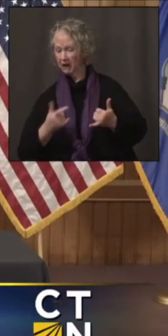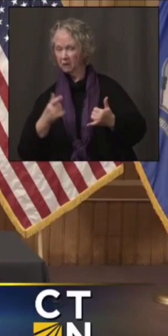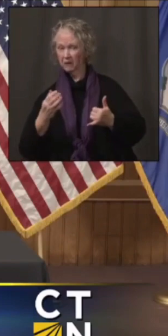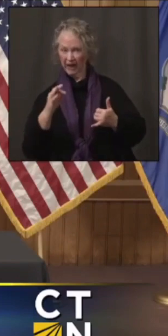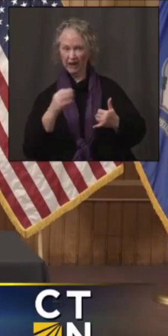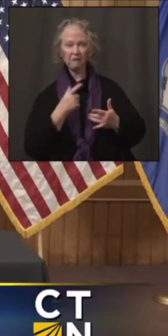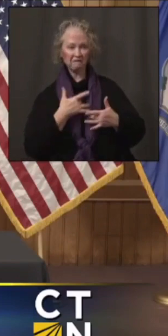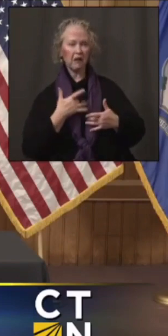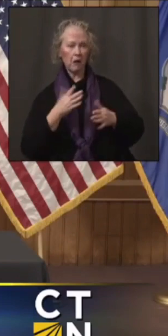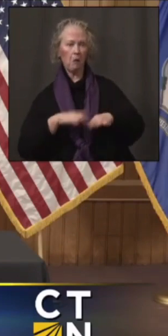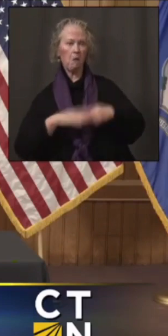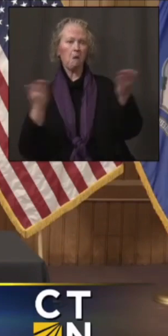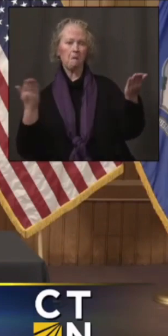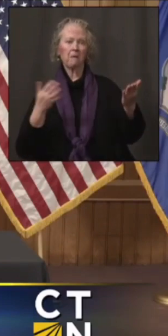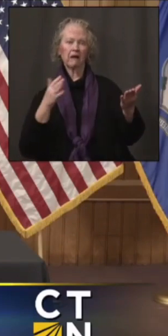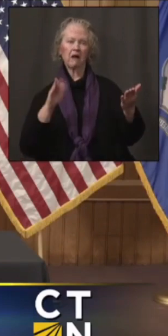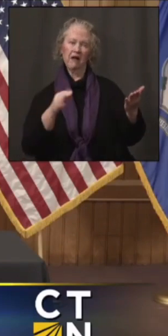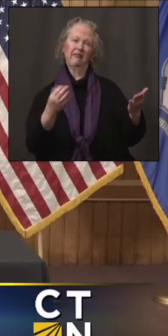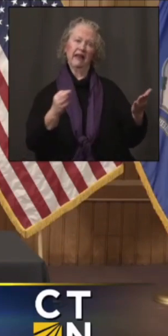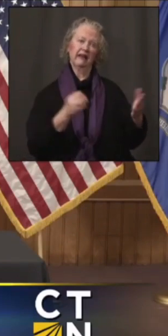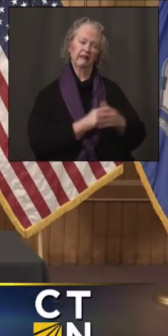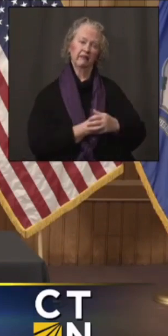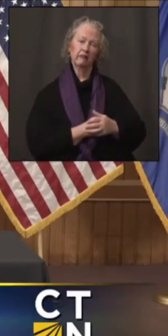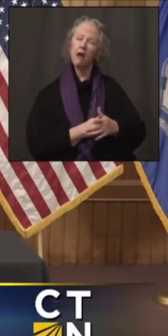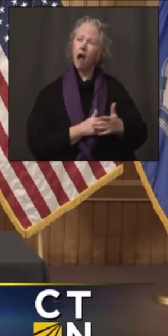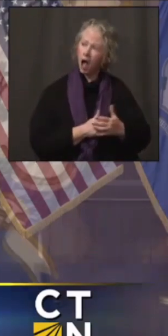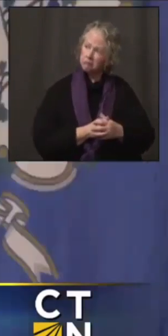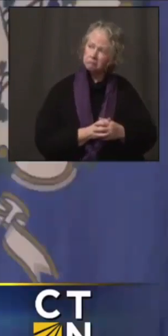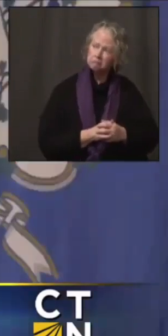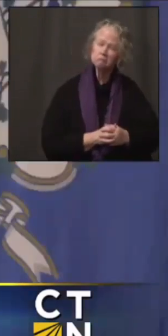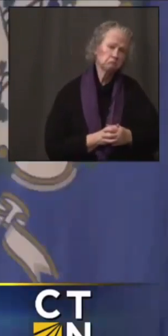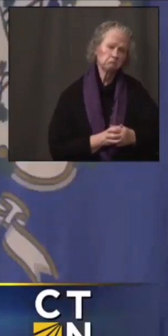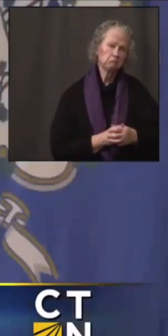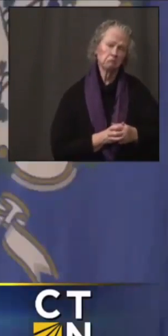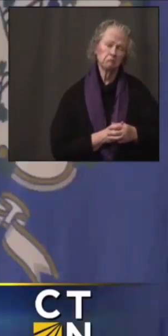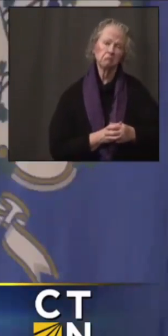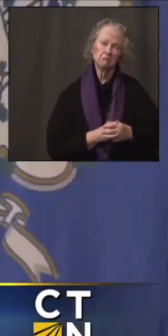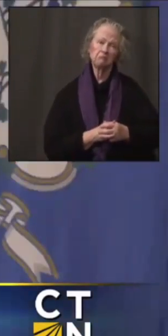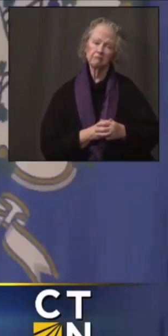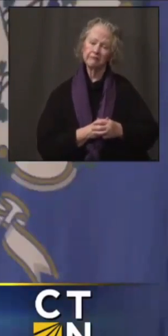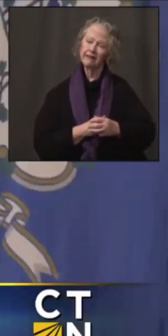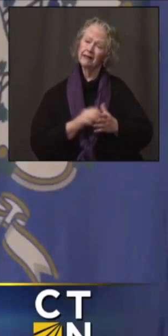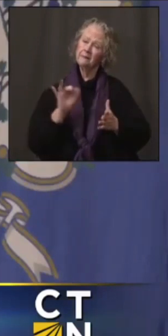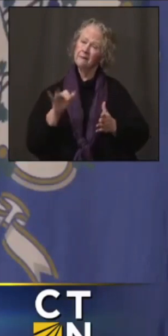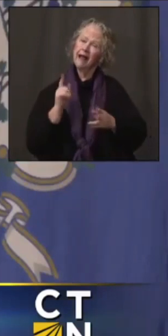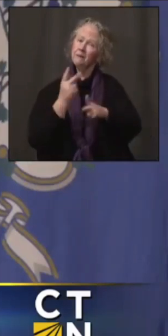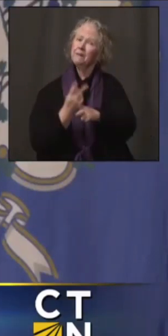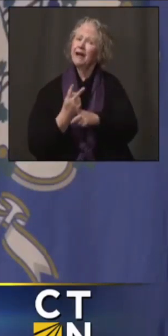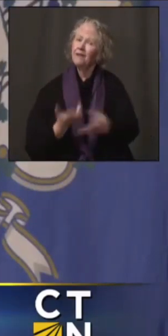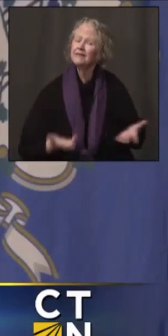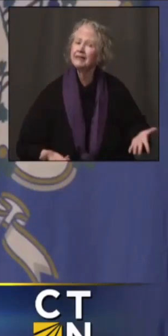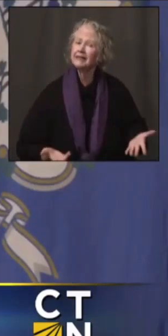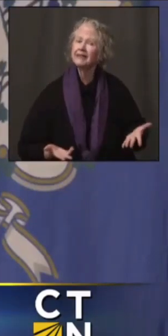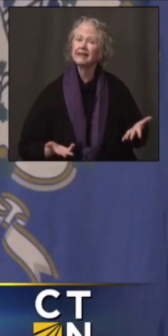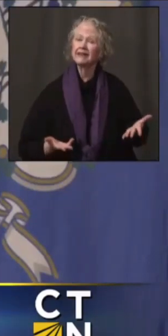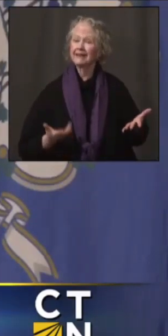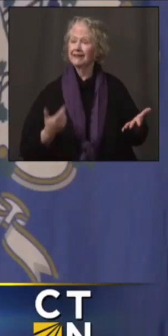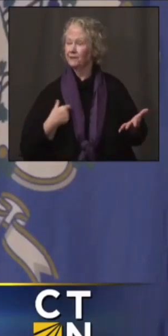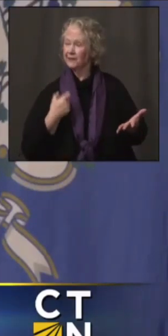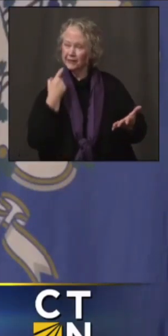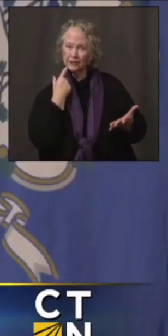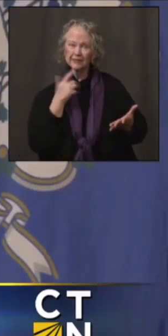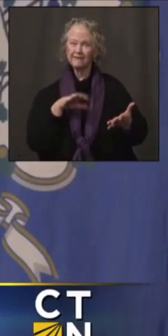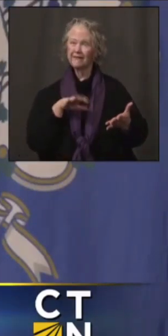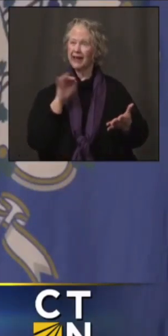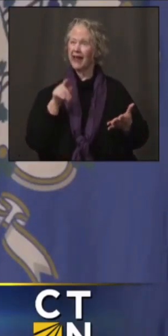would open on the 19th, open on time. Yes, that, that word, unless, is a pretty big word. I mean, we're just finding out about